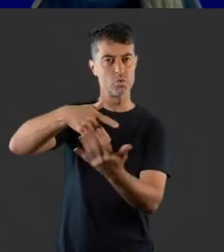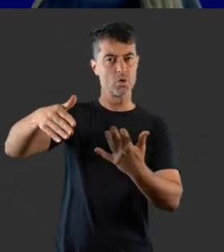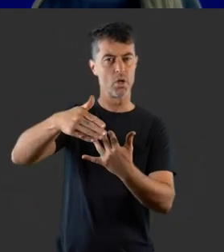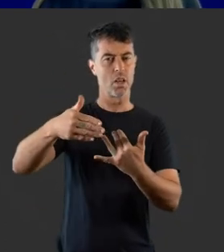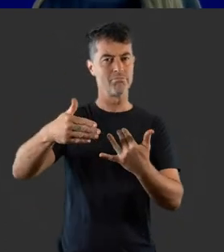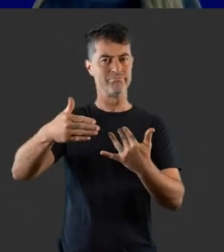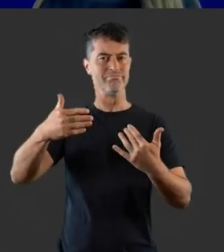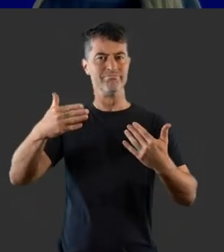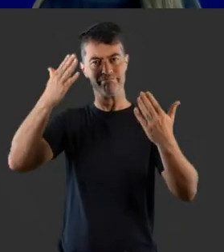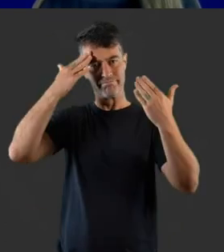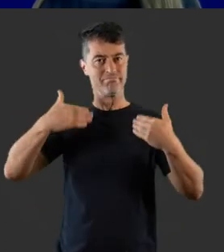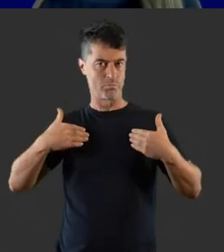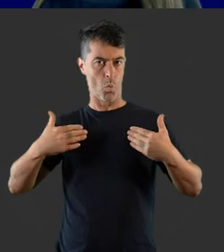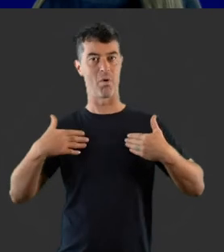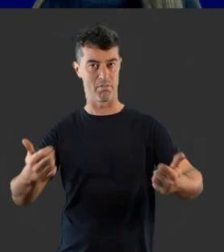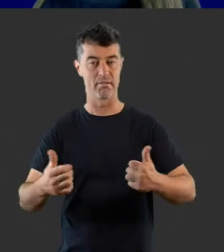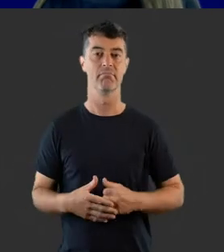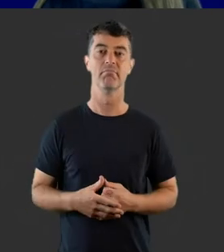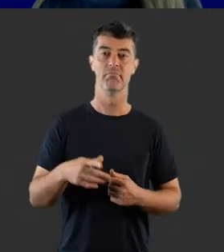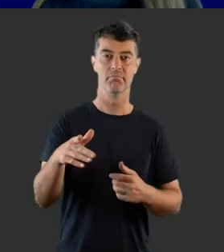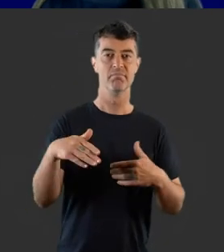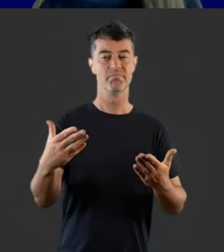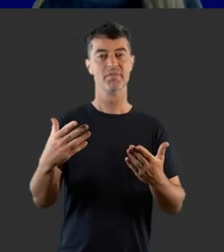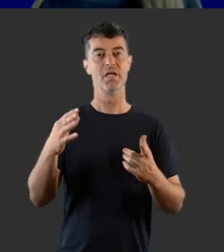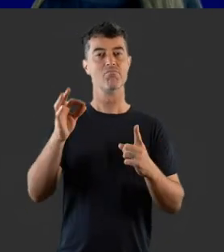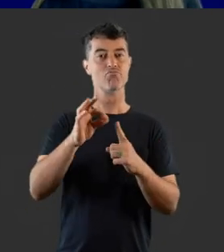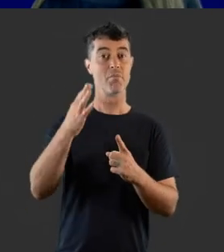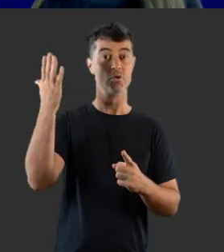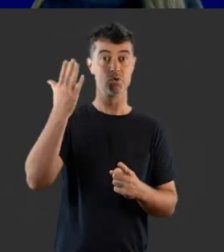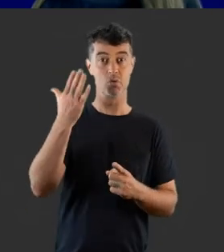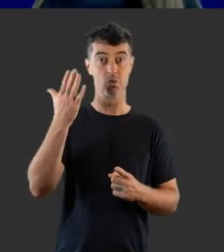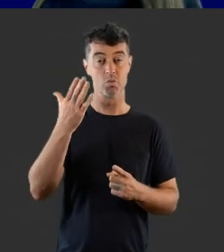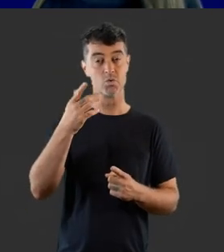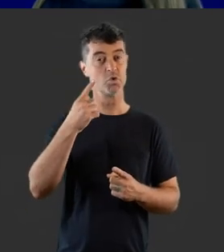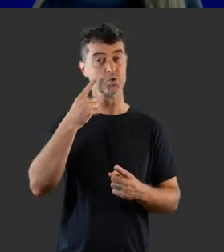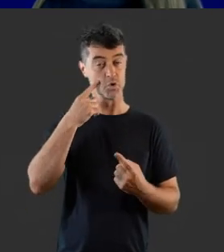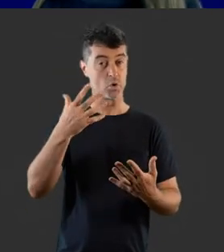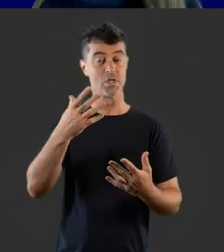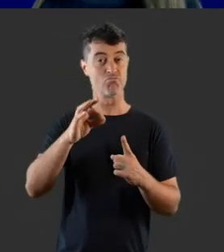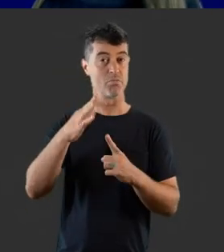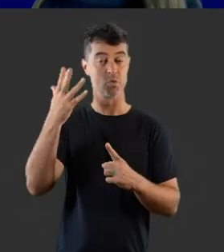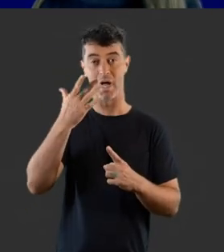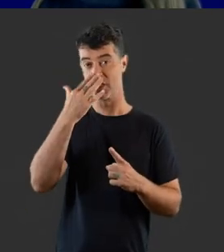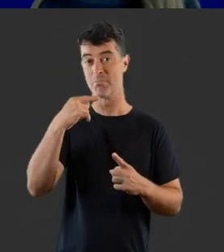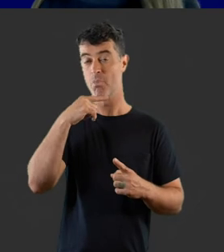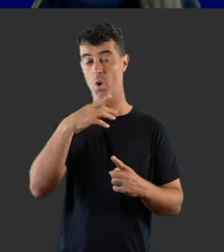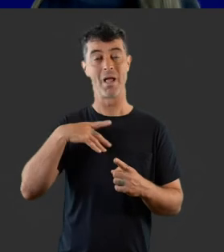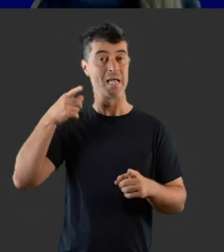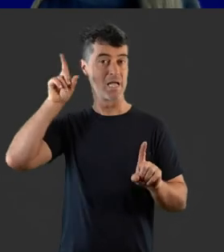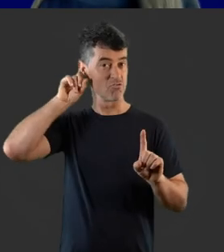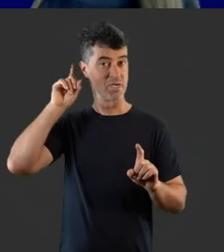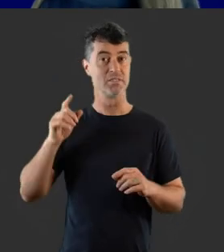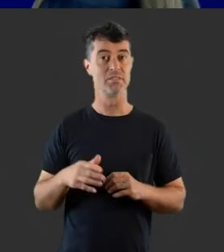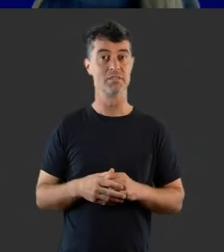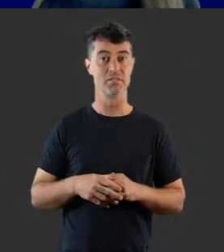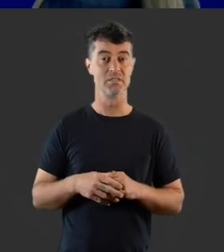This slide titled Psychosocial Wellbeing provides a primary school age, shows